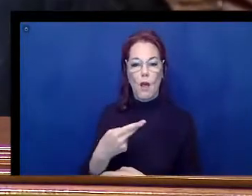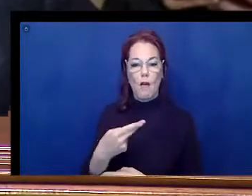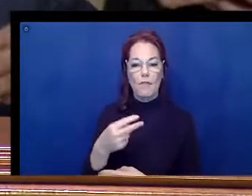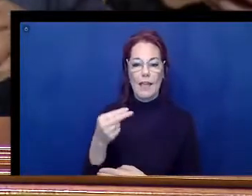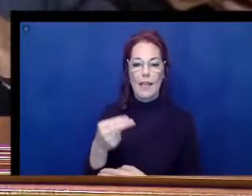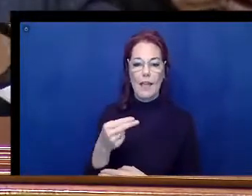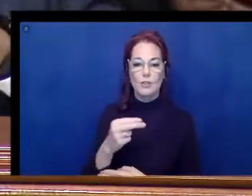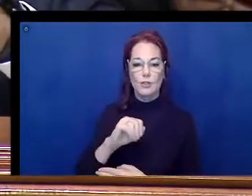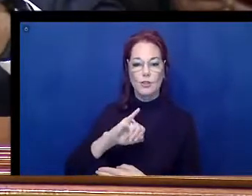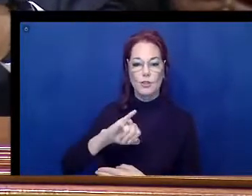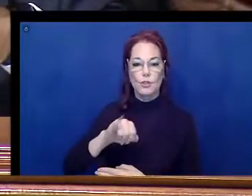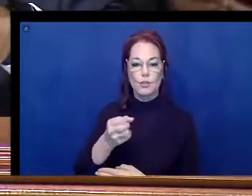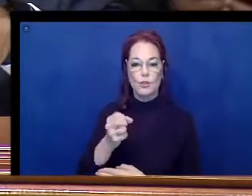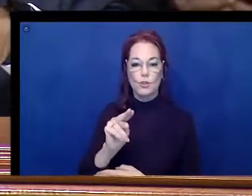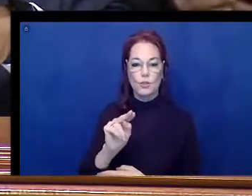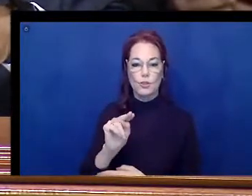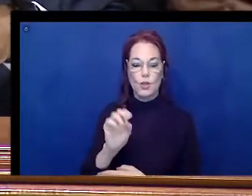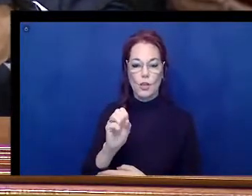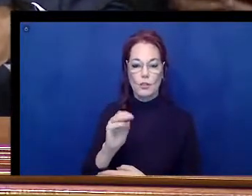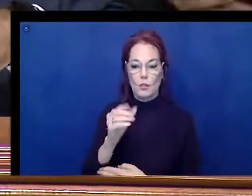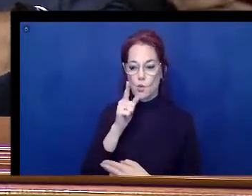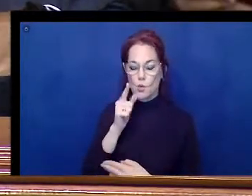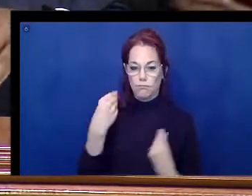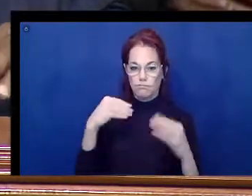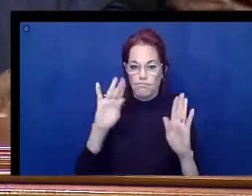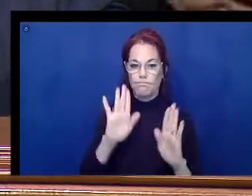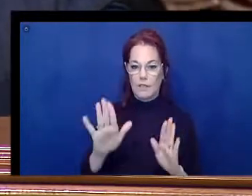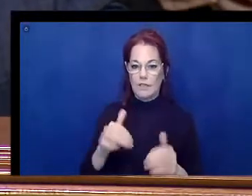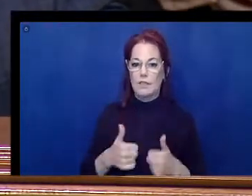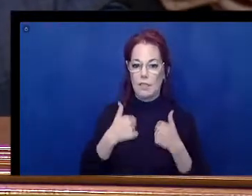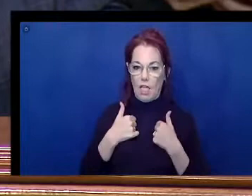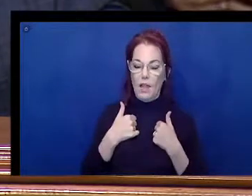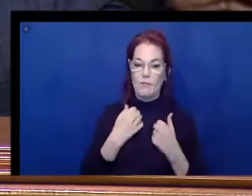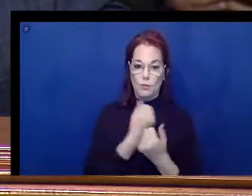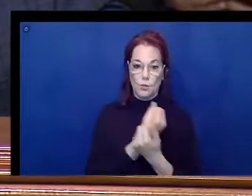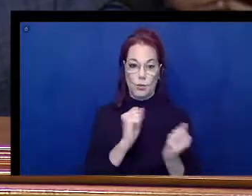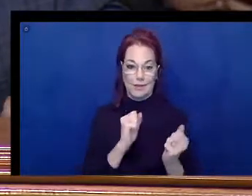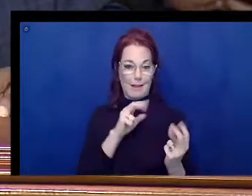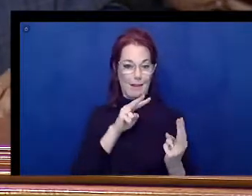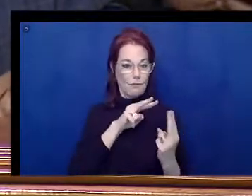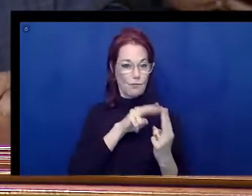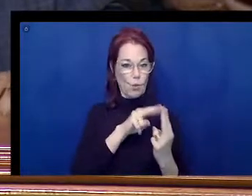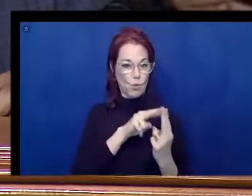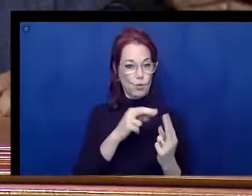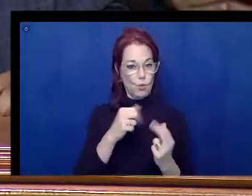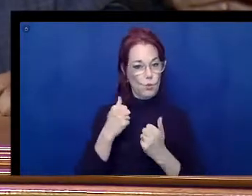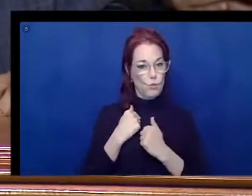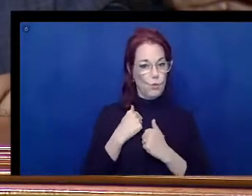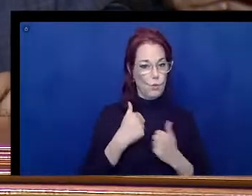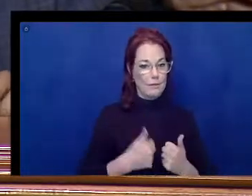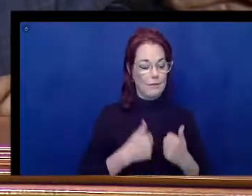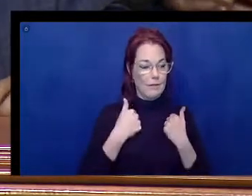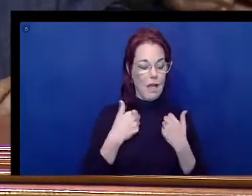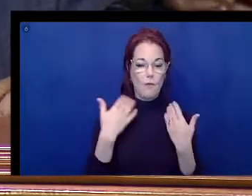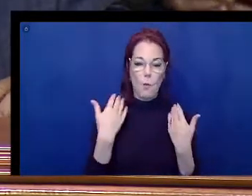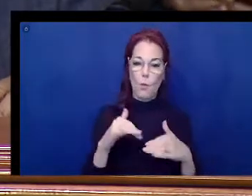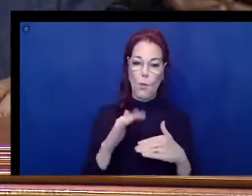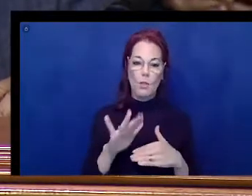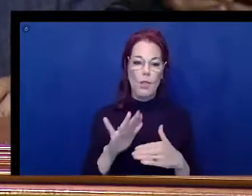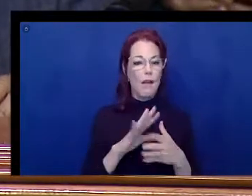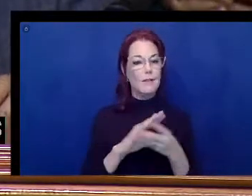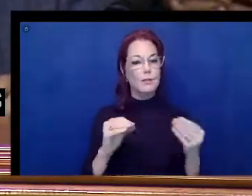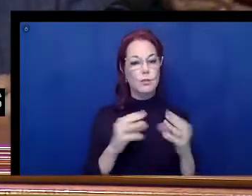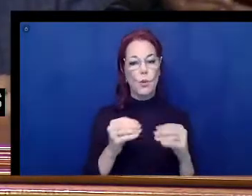the salvation, saving the lives of two other Marines. It was such a powerful story. I was at his